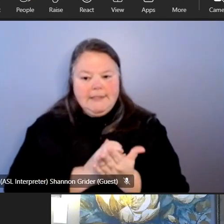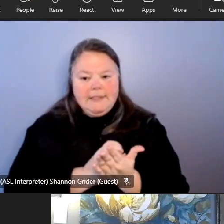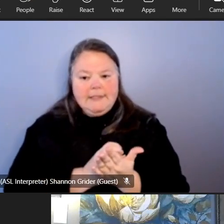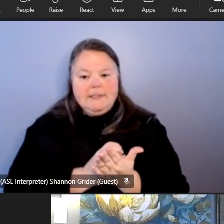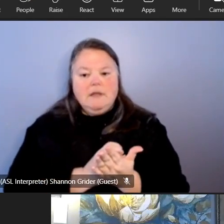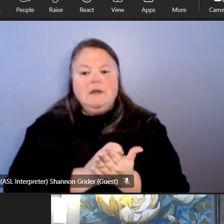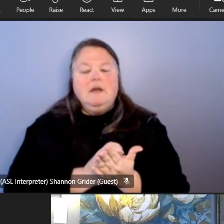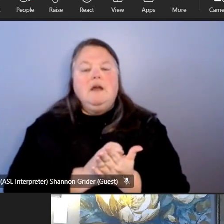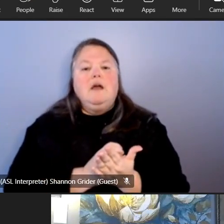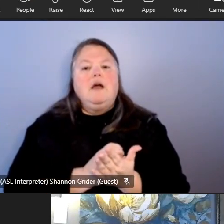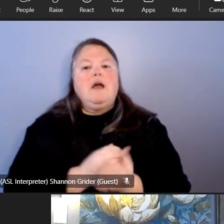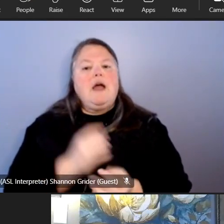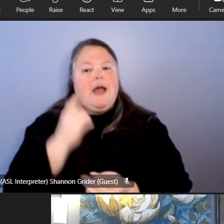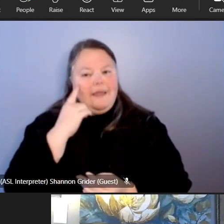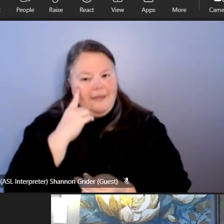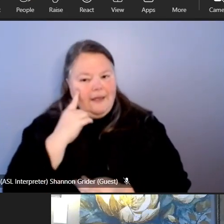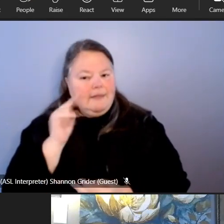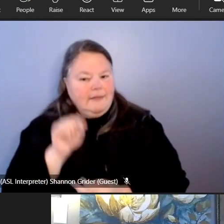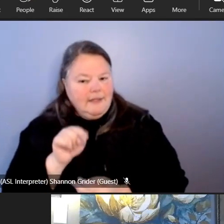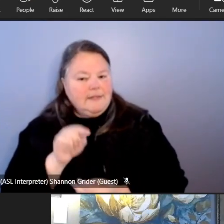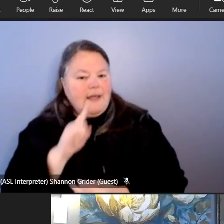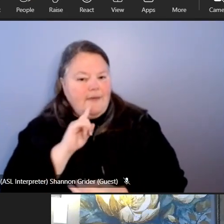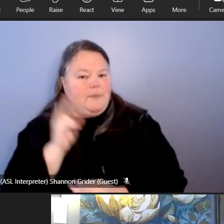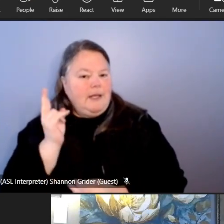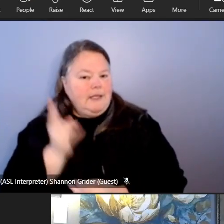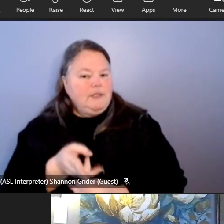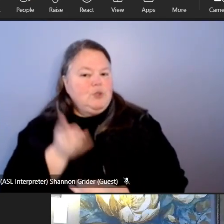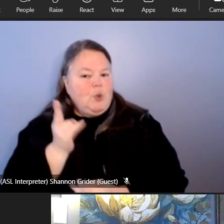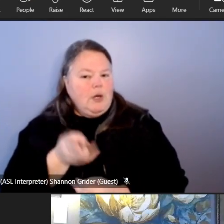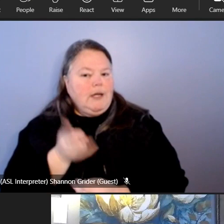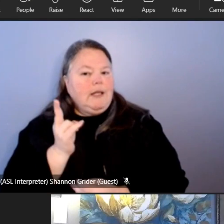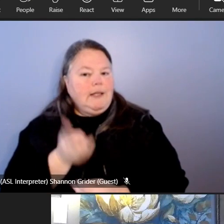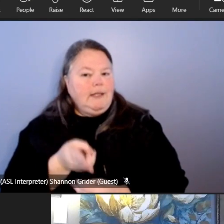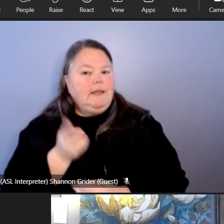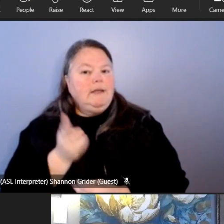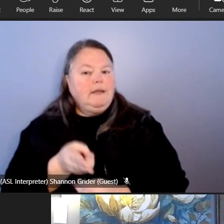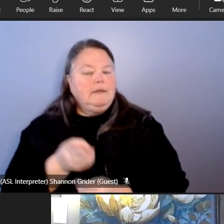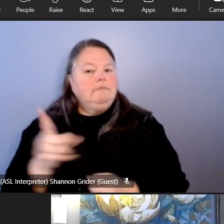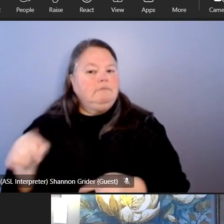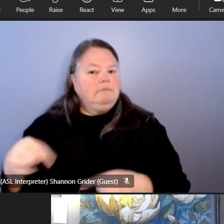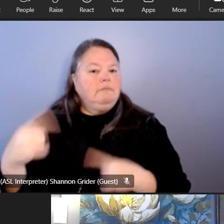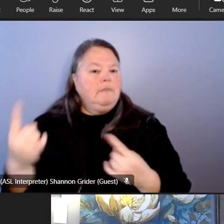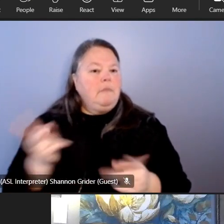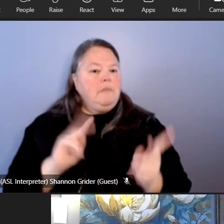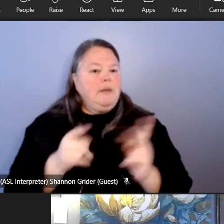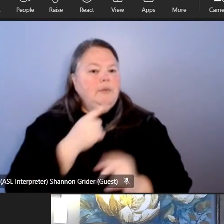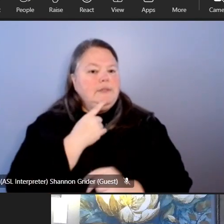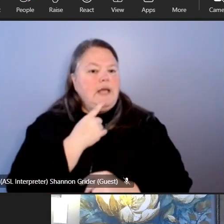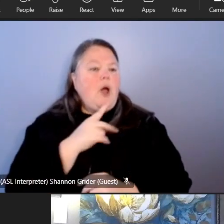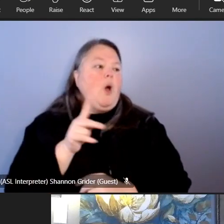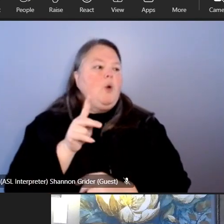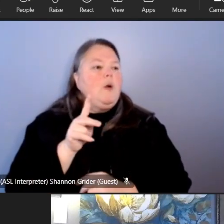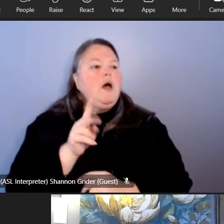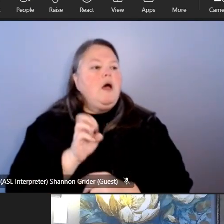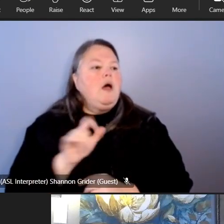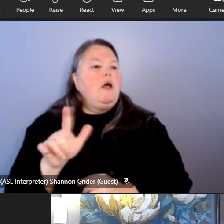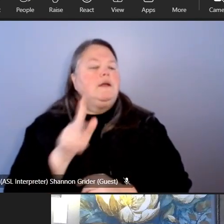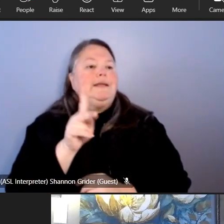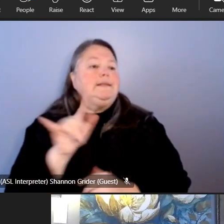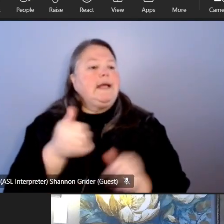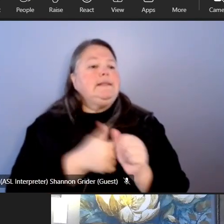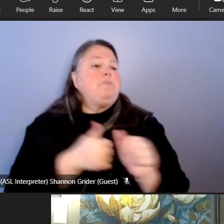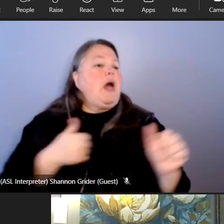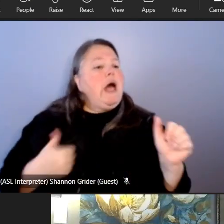what has like historically been you know uh how do we people say kentucky's you know behind